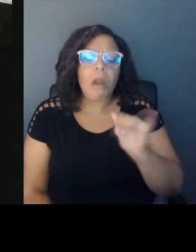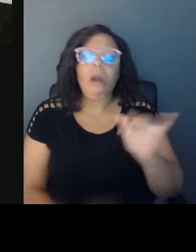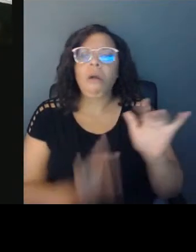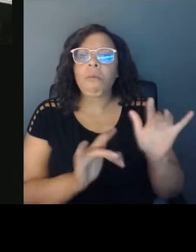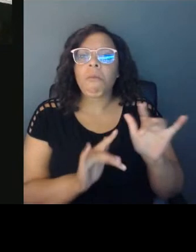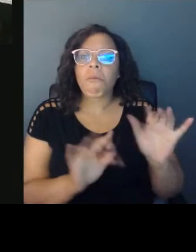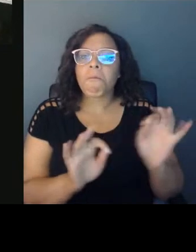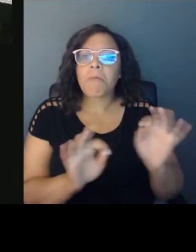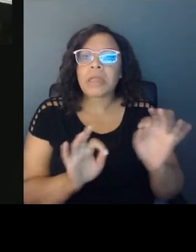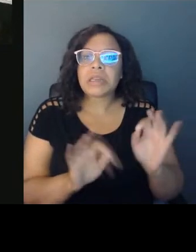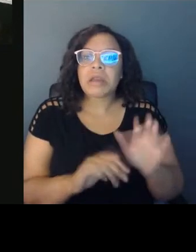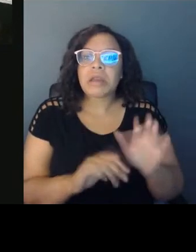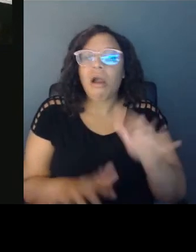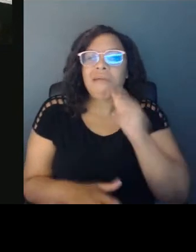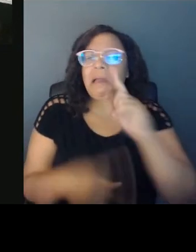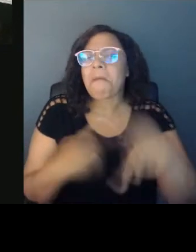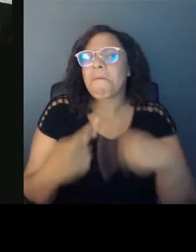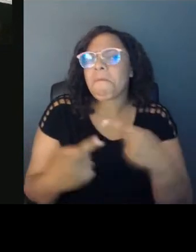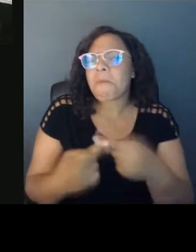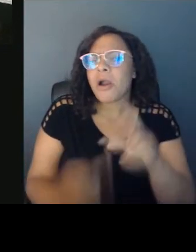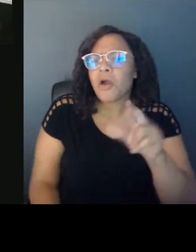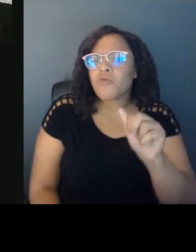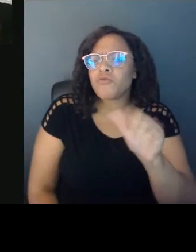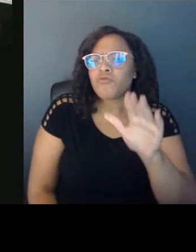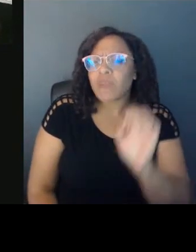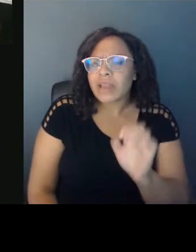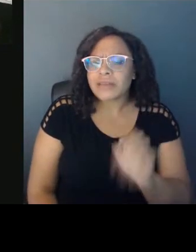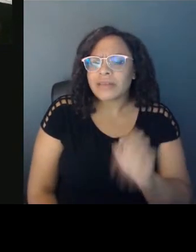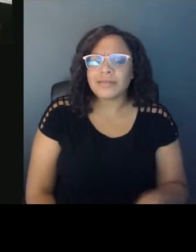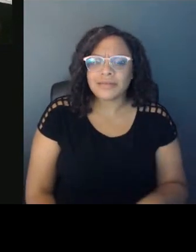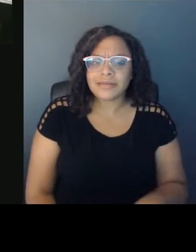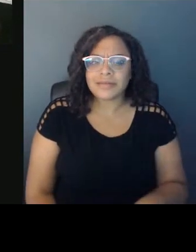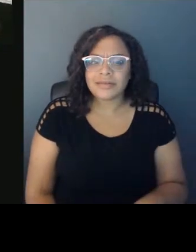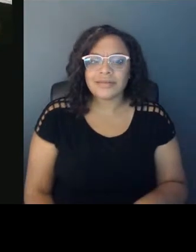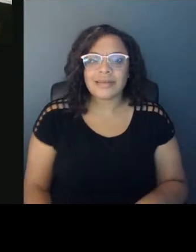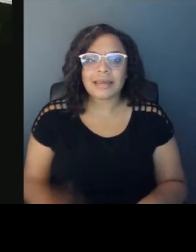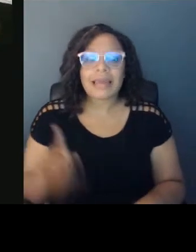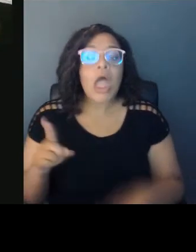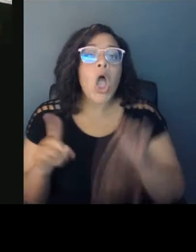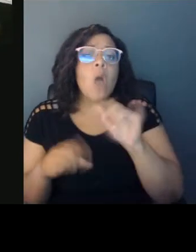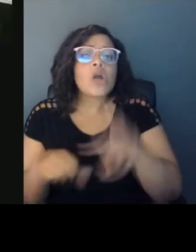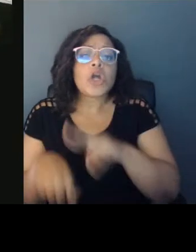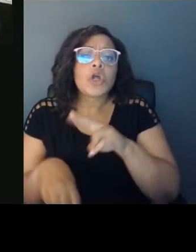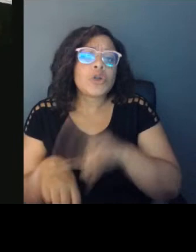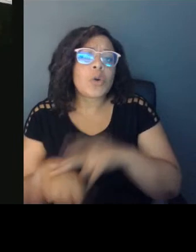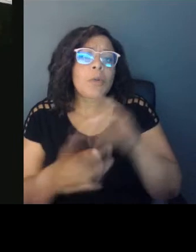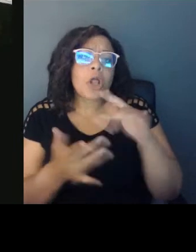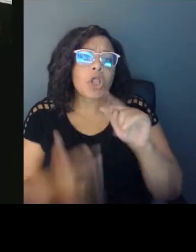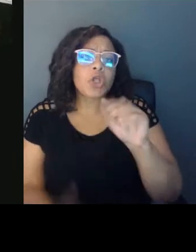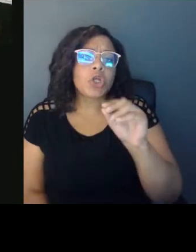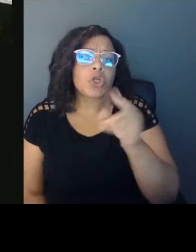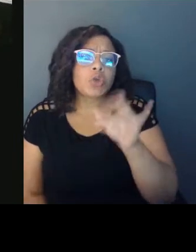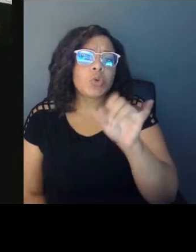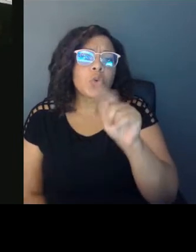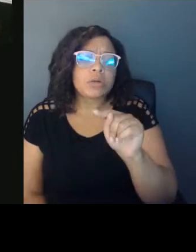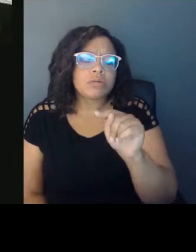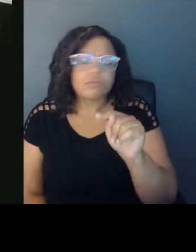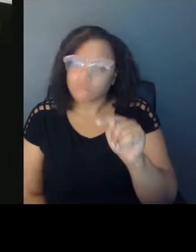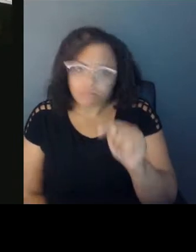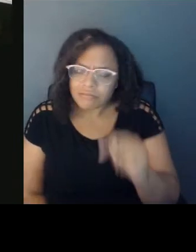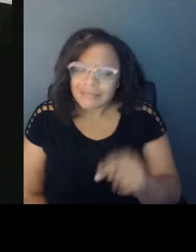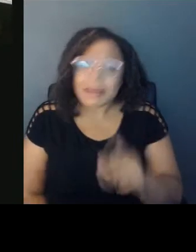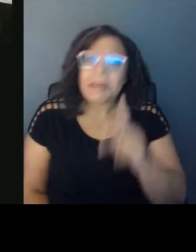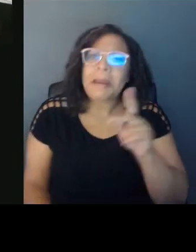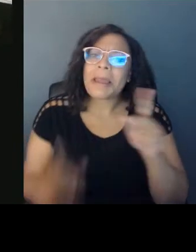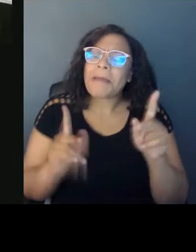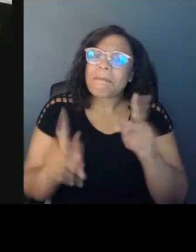race, or it wasn't really about tourists. It was normal tourists. It was normal tourists, right? It's like this mythology that we have,